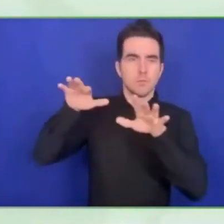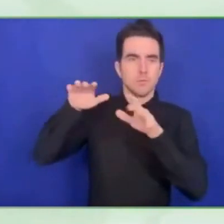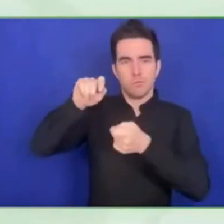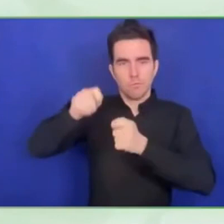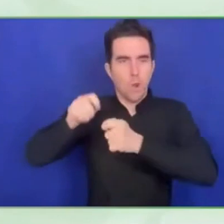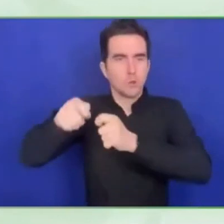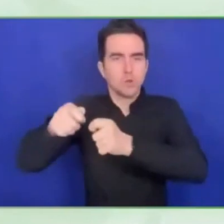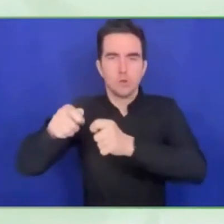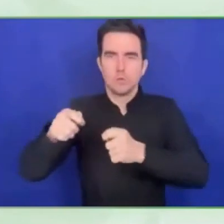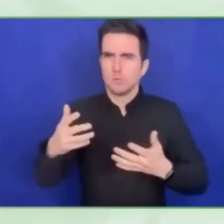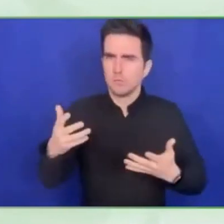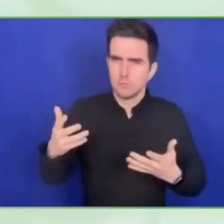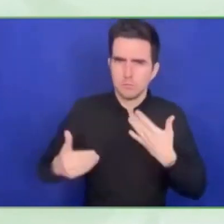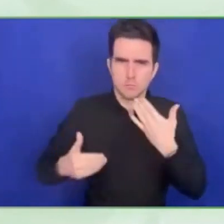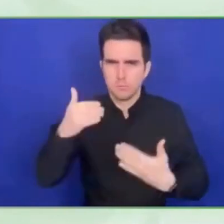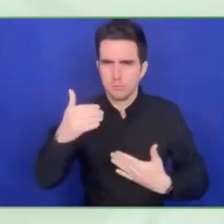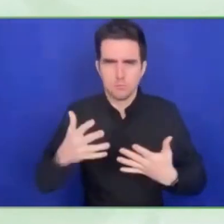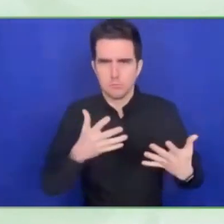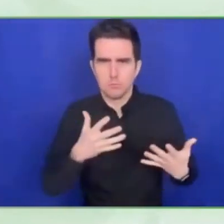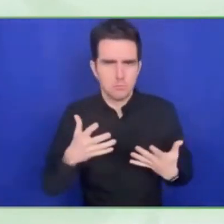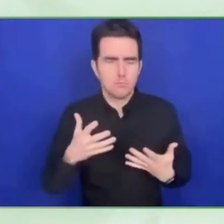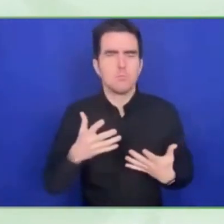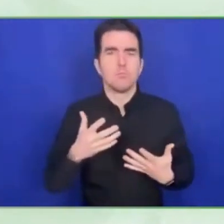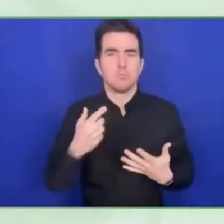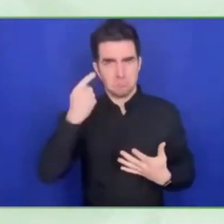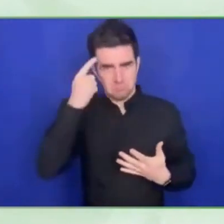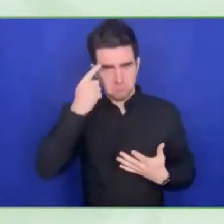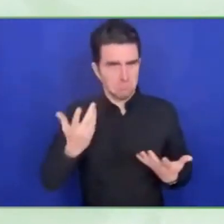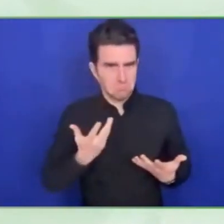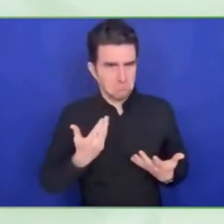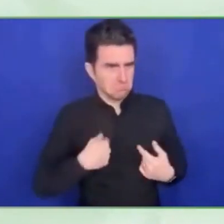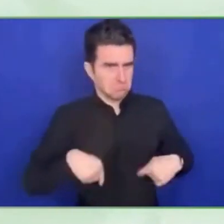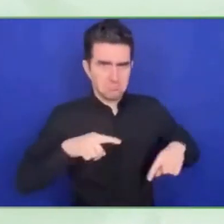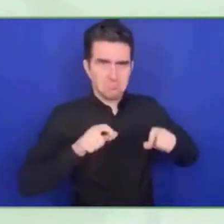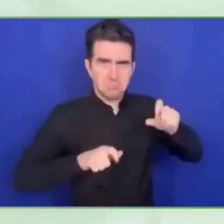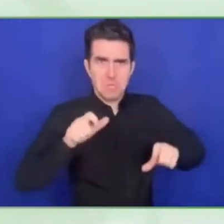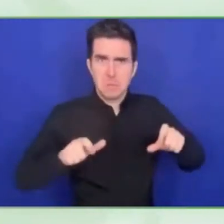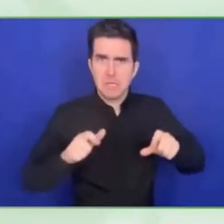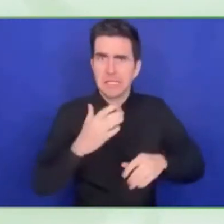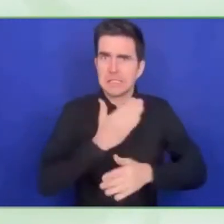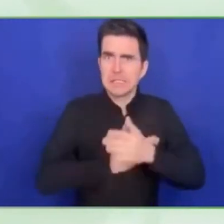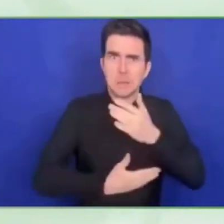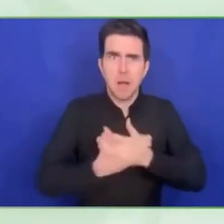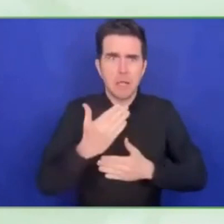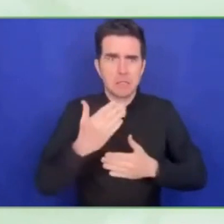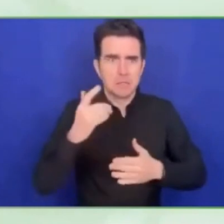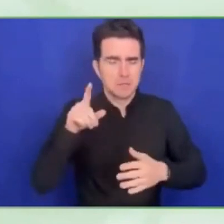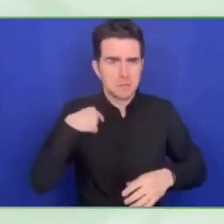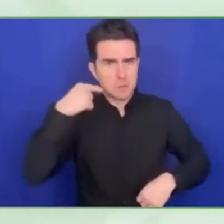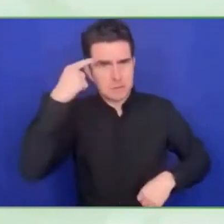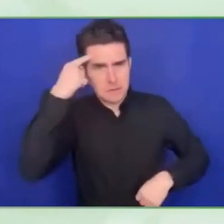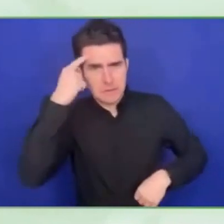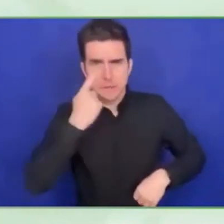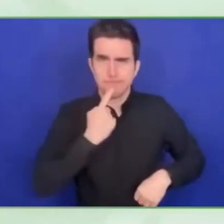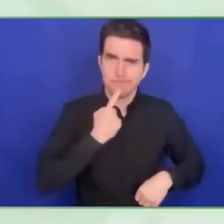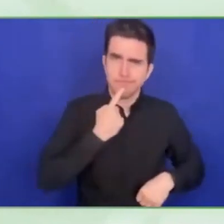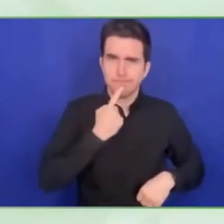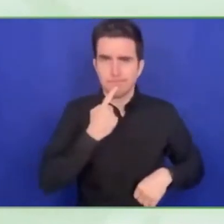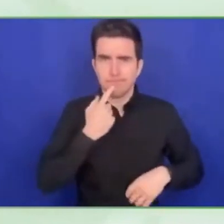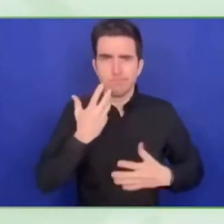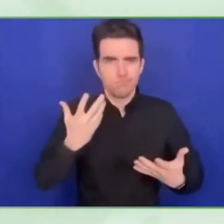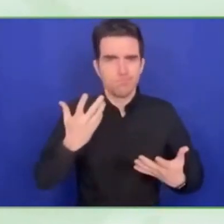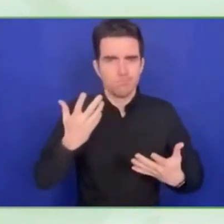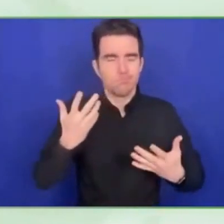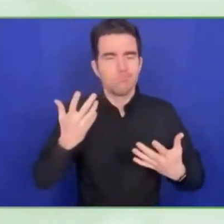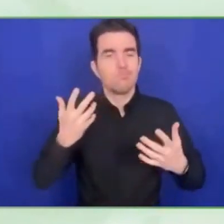who I was privileged to meet in the most awkward way because I can tell you before 2018